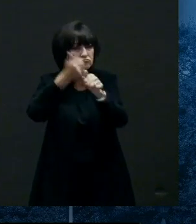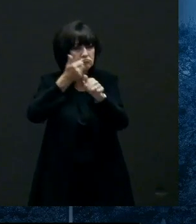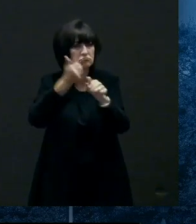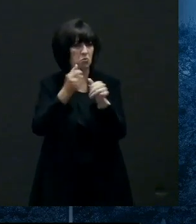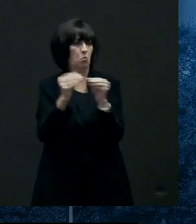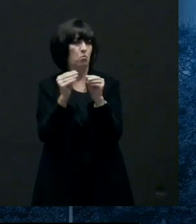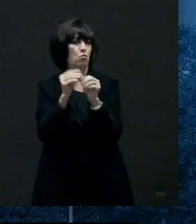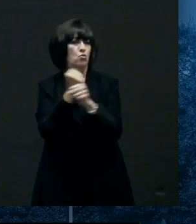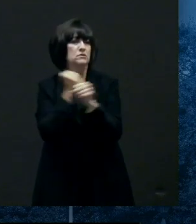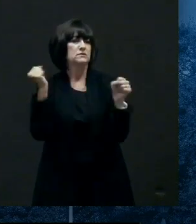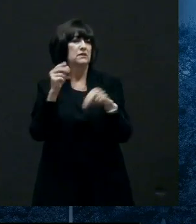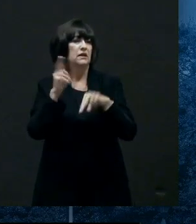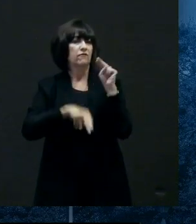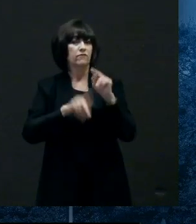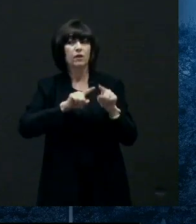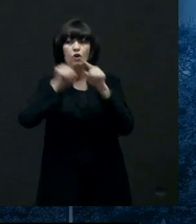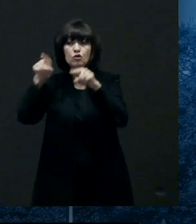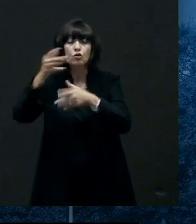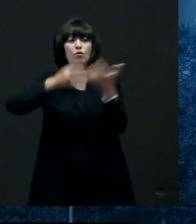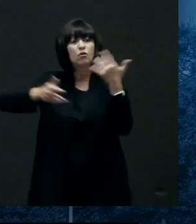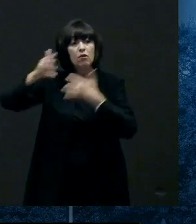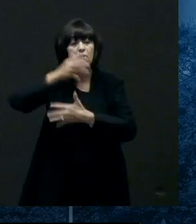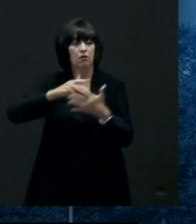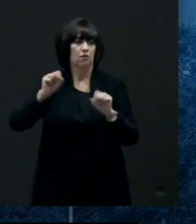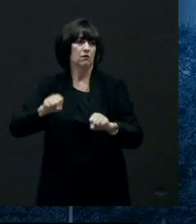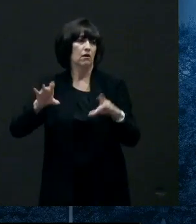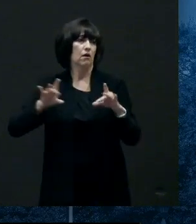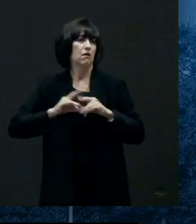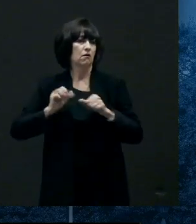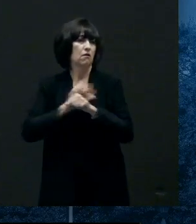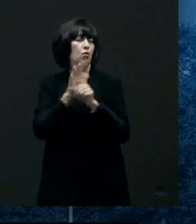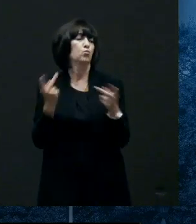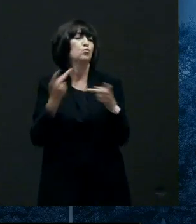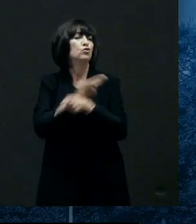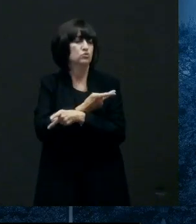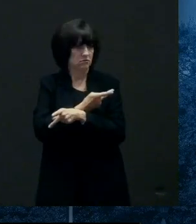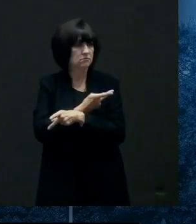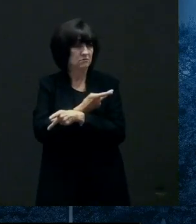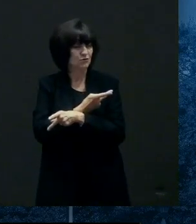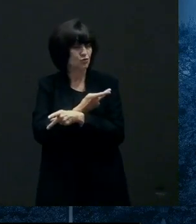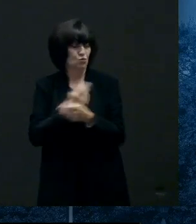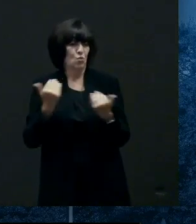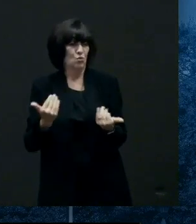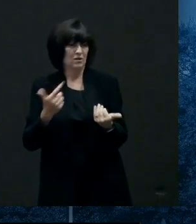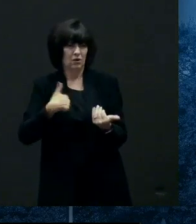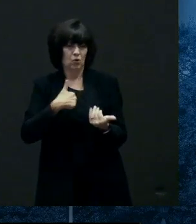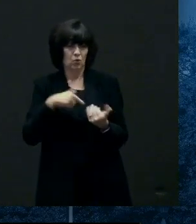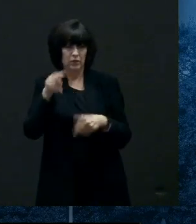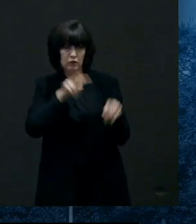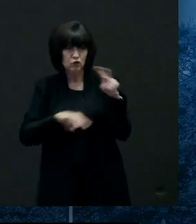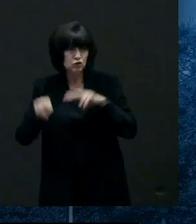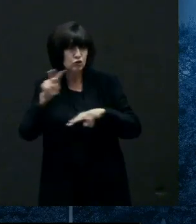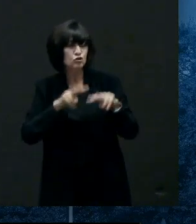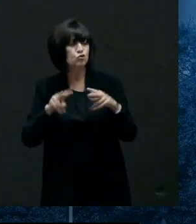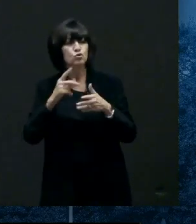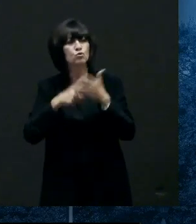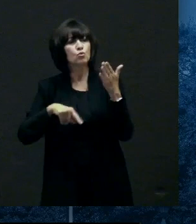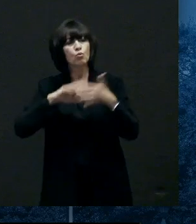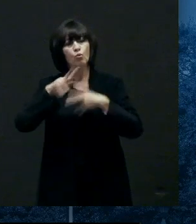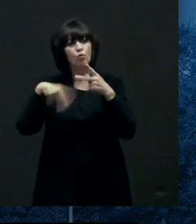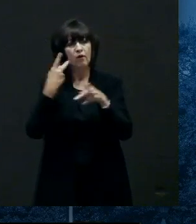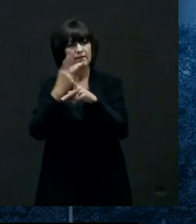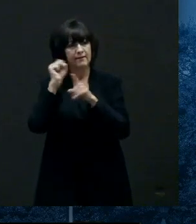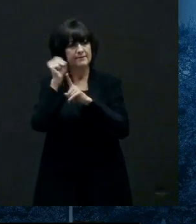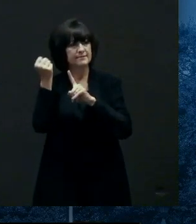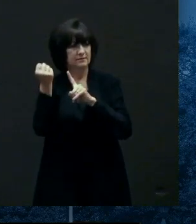telemedicine practice here in our state they will be important practices going forward and we will look at some of the conditions uh as